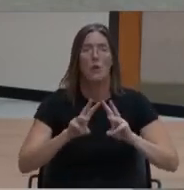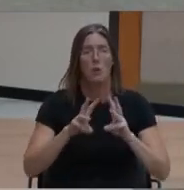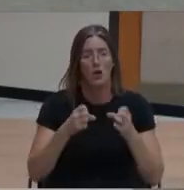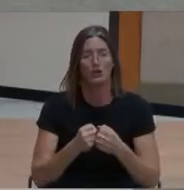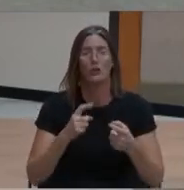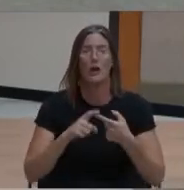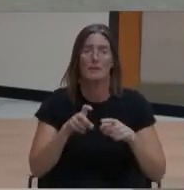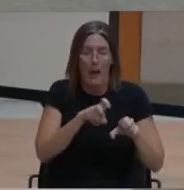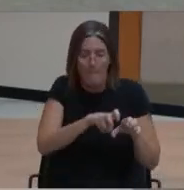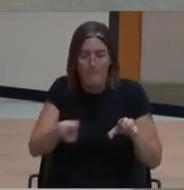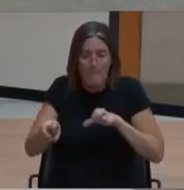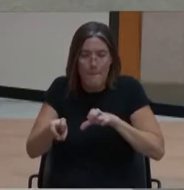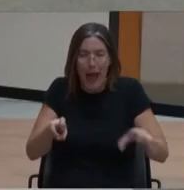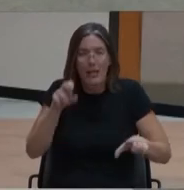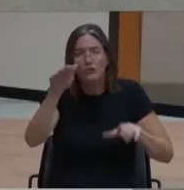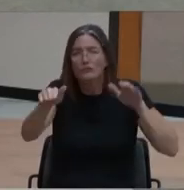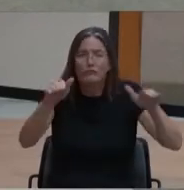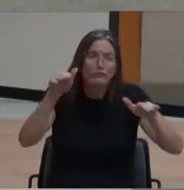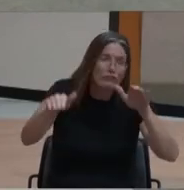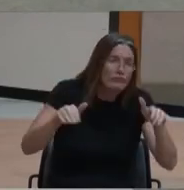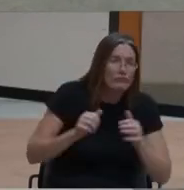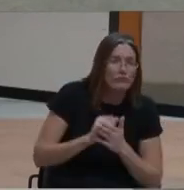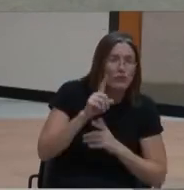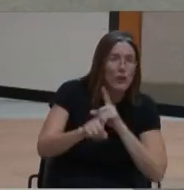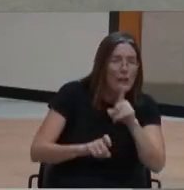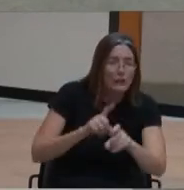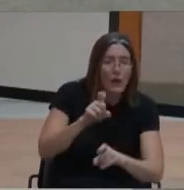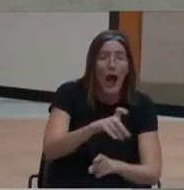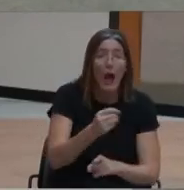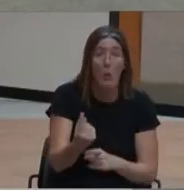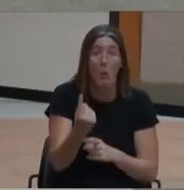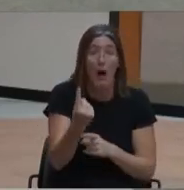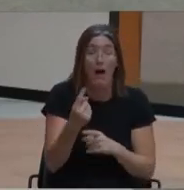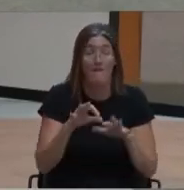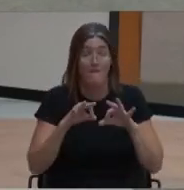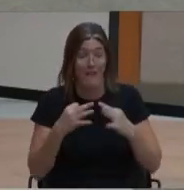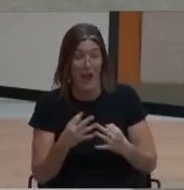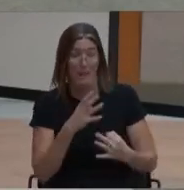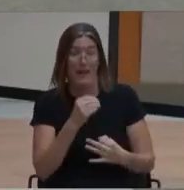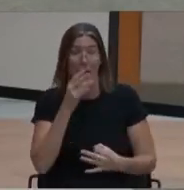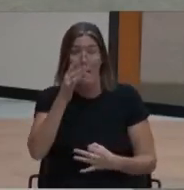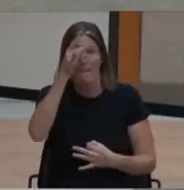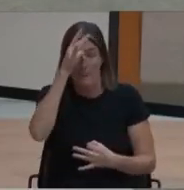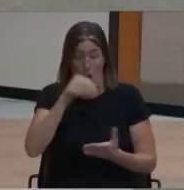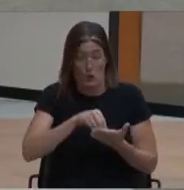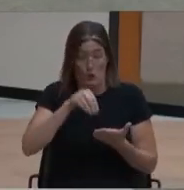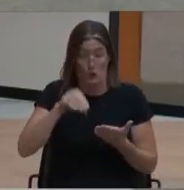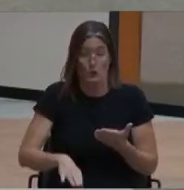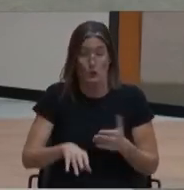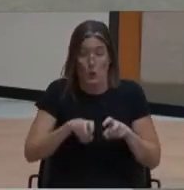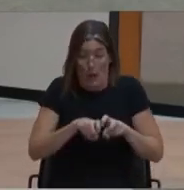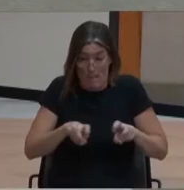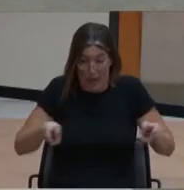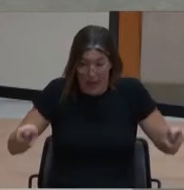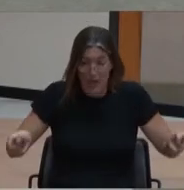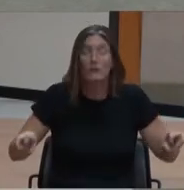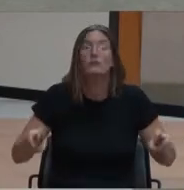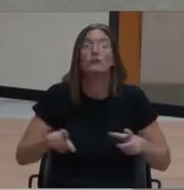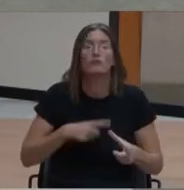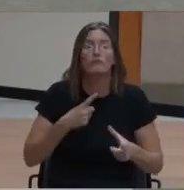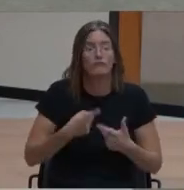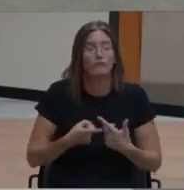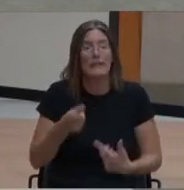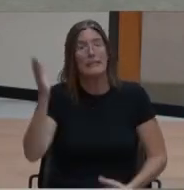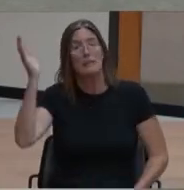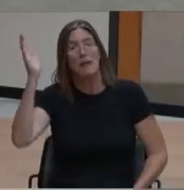those, and one of those included a family and parent student panel, where our speakers provided the audience with honest and insightful